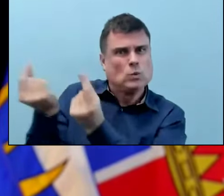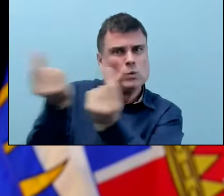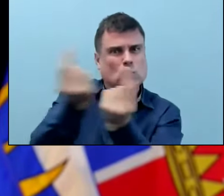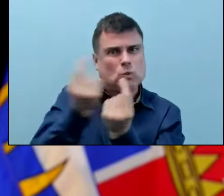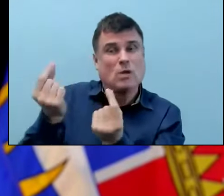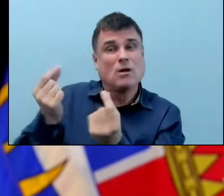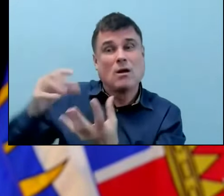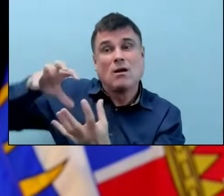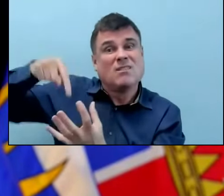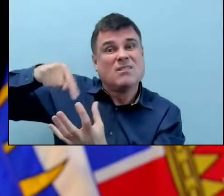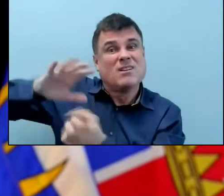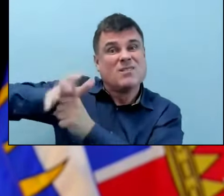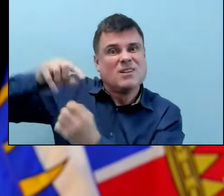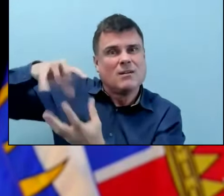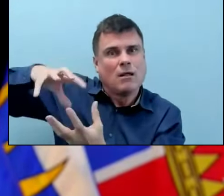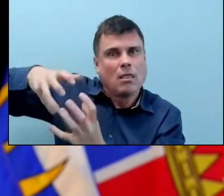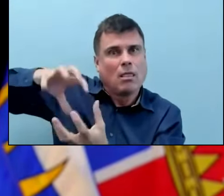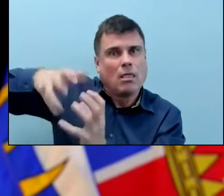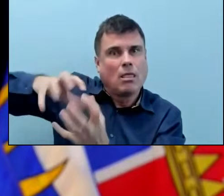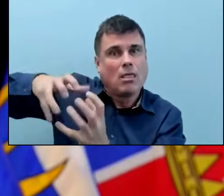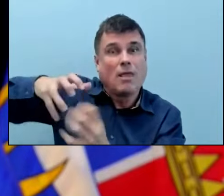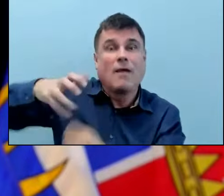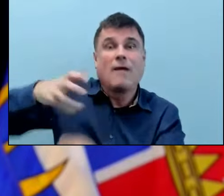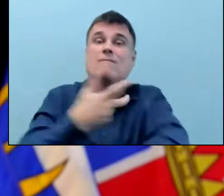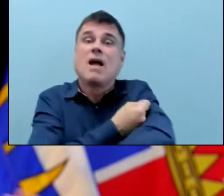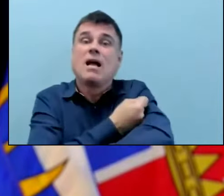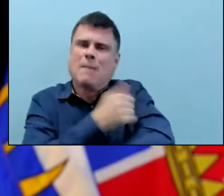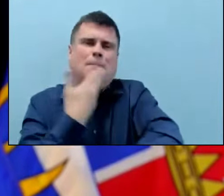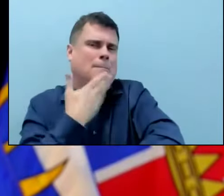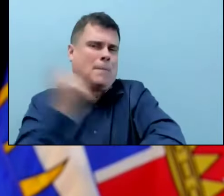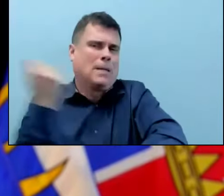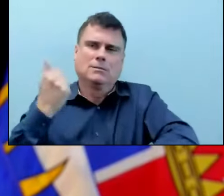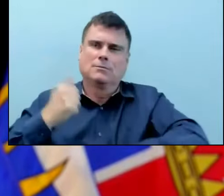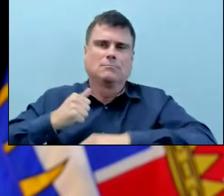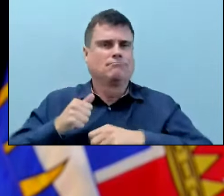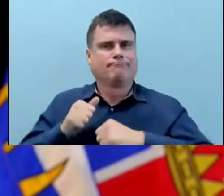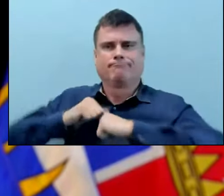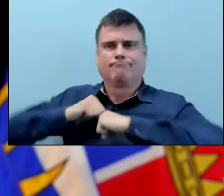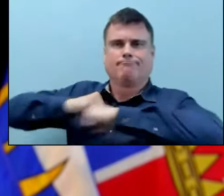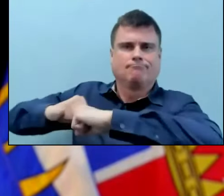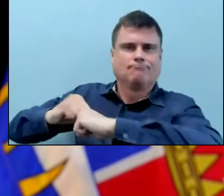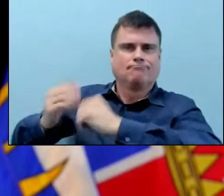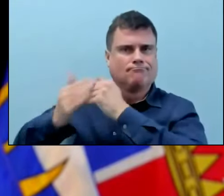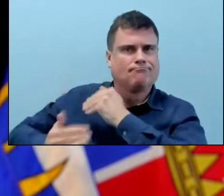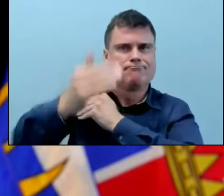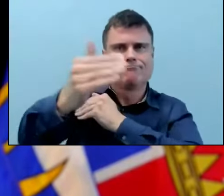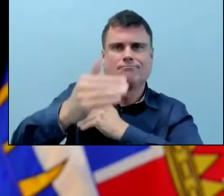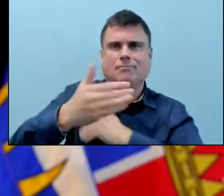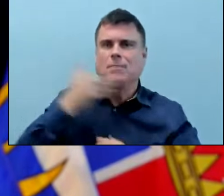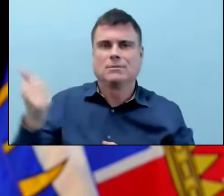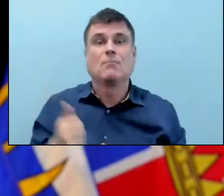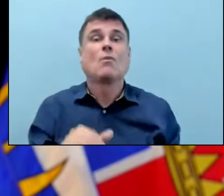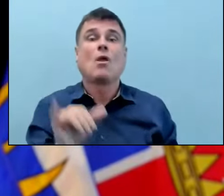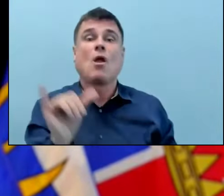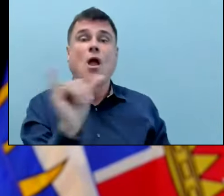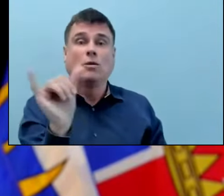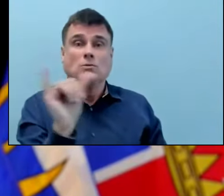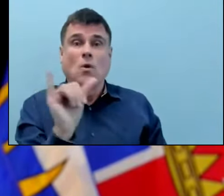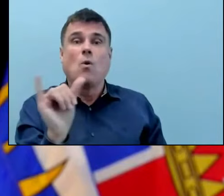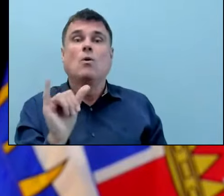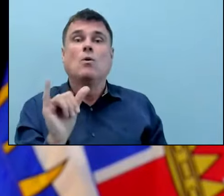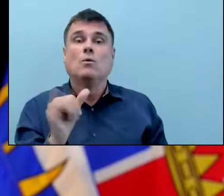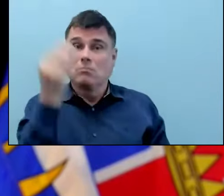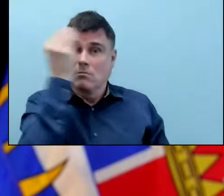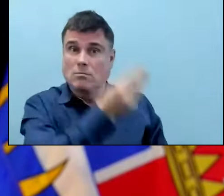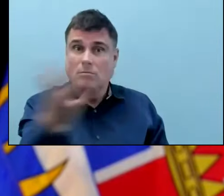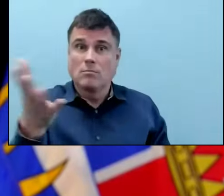for now and for the future. And I just also want to say, because I was going to mention and I forgot that Novavax, which is the